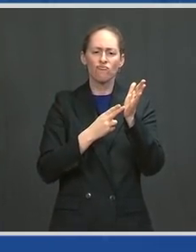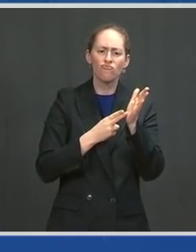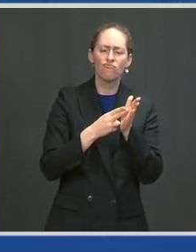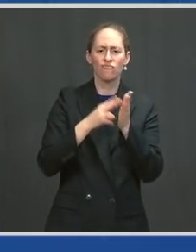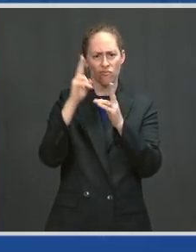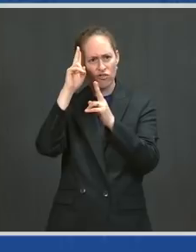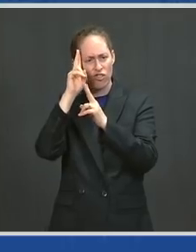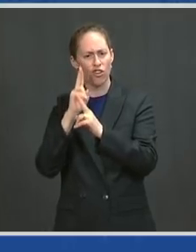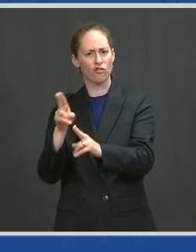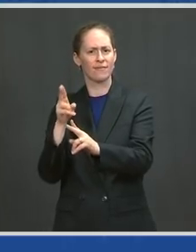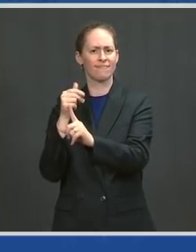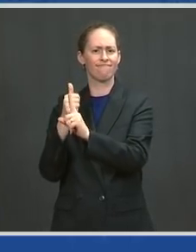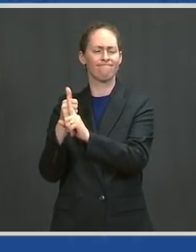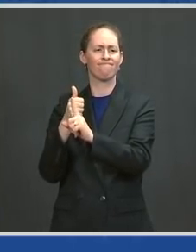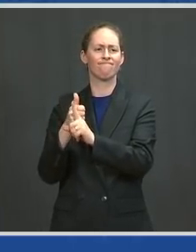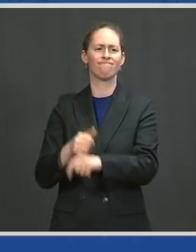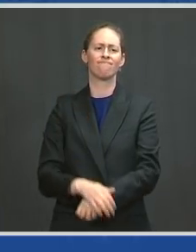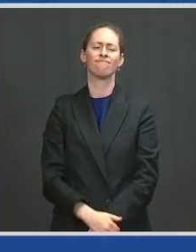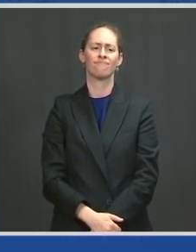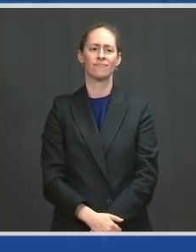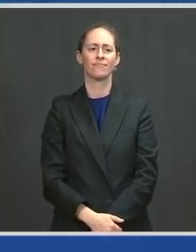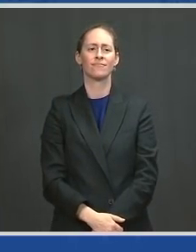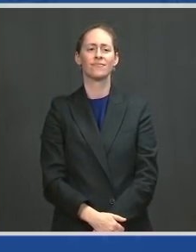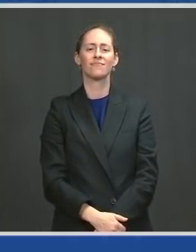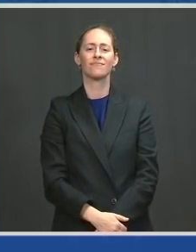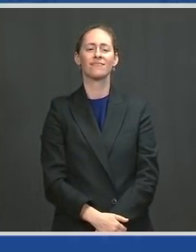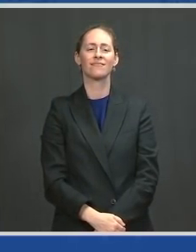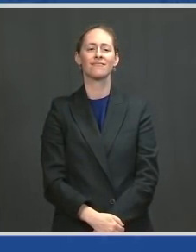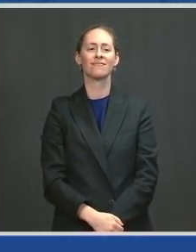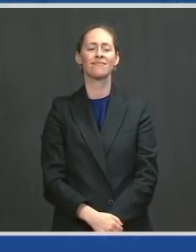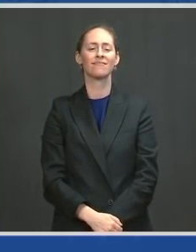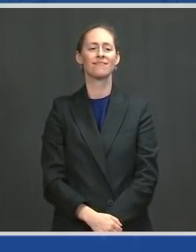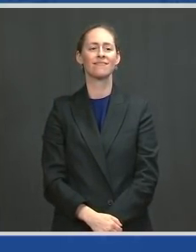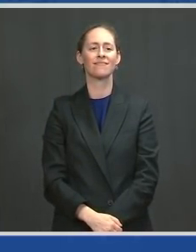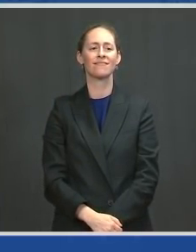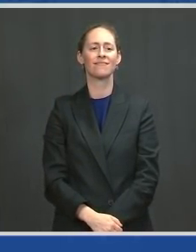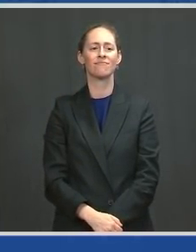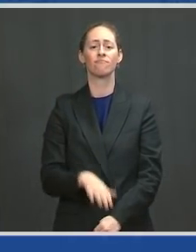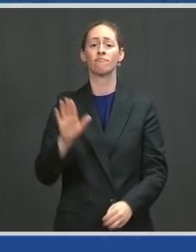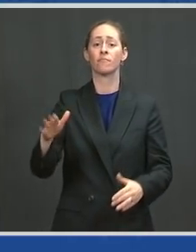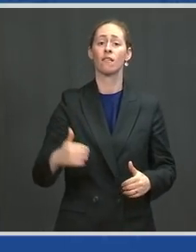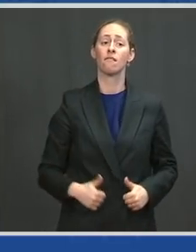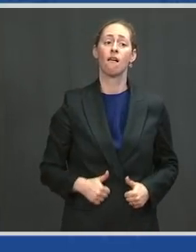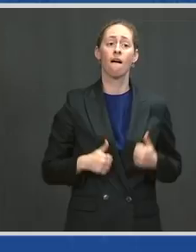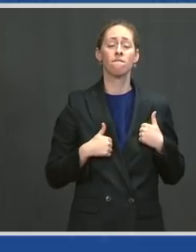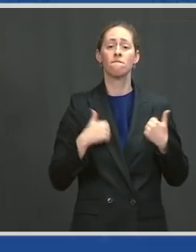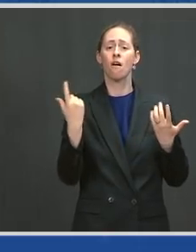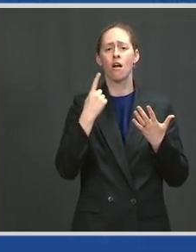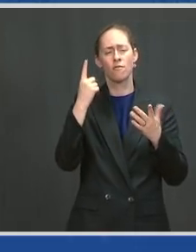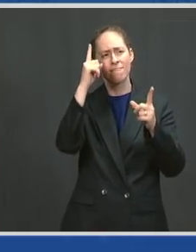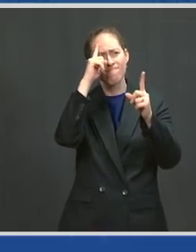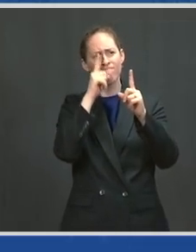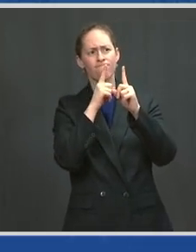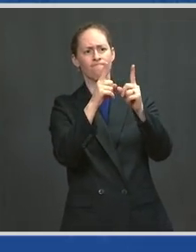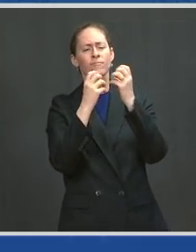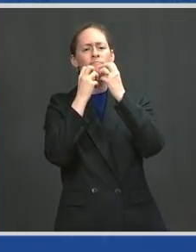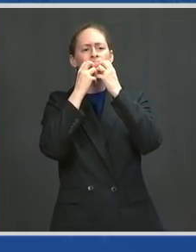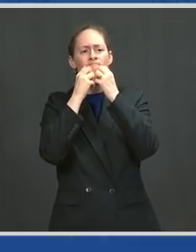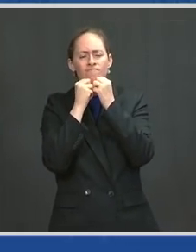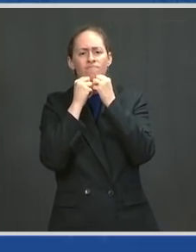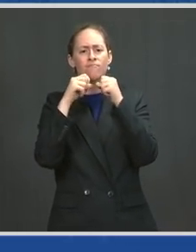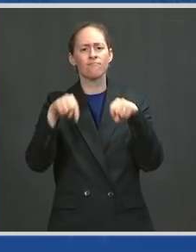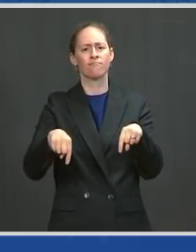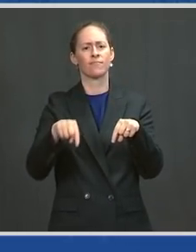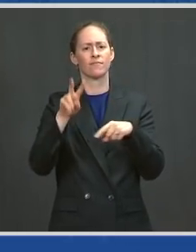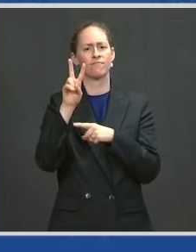the most enduring was his service to the people of Virginia. And we're going to miss him dearly. And, you